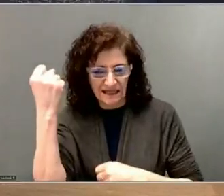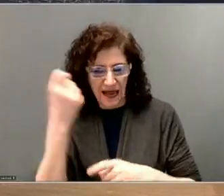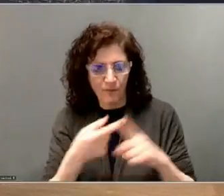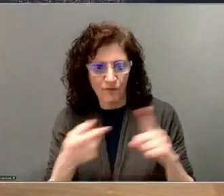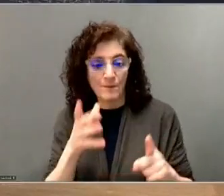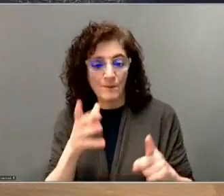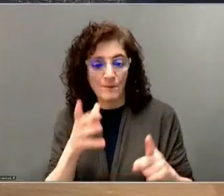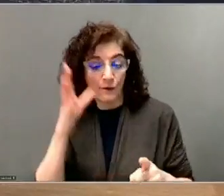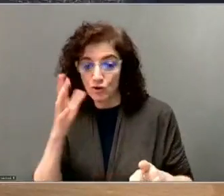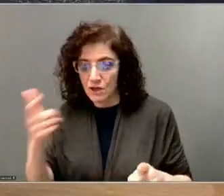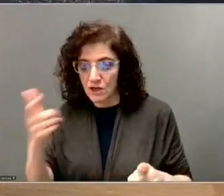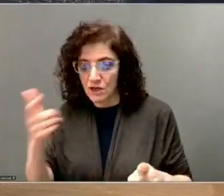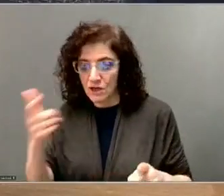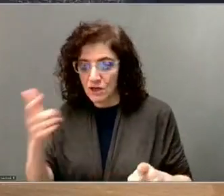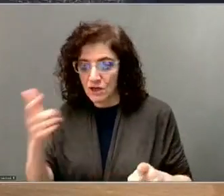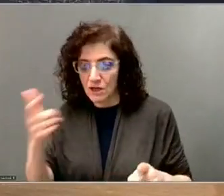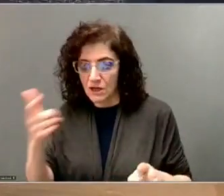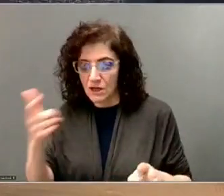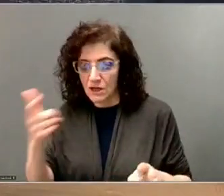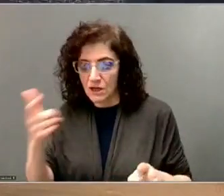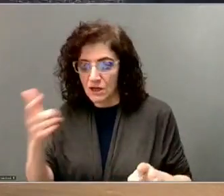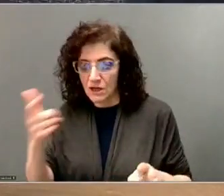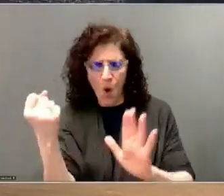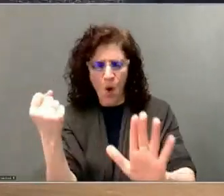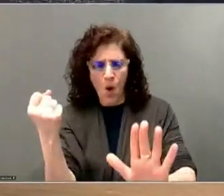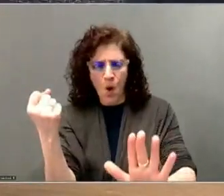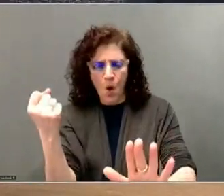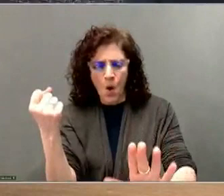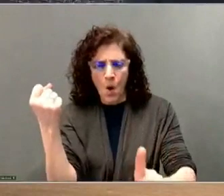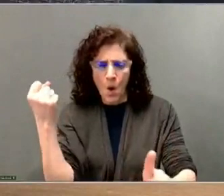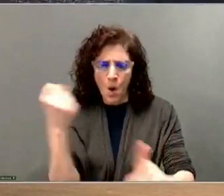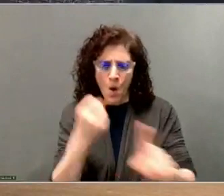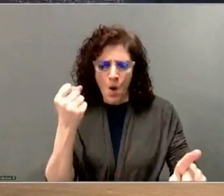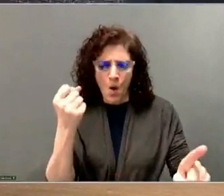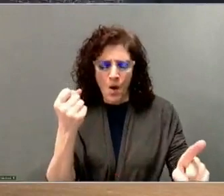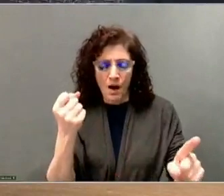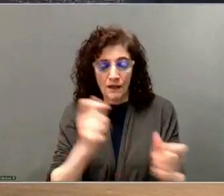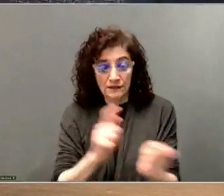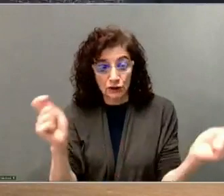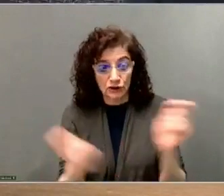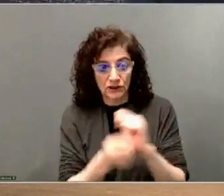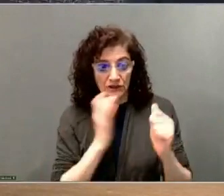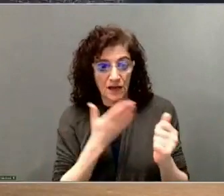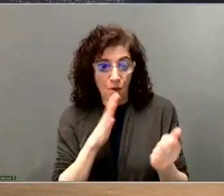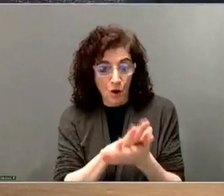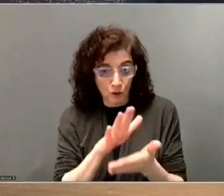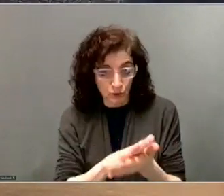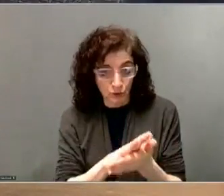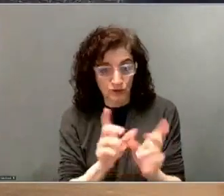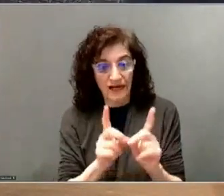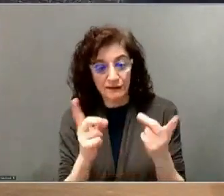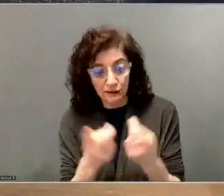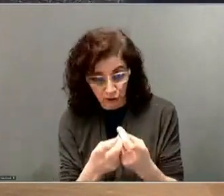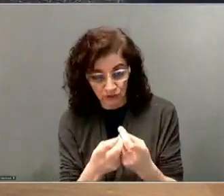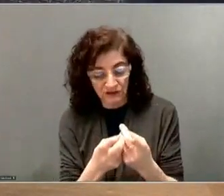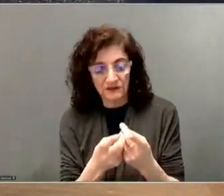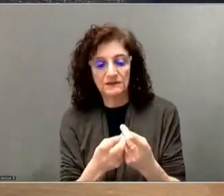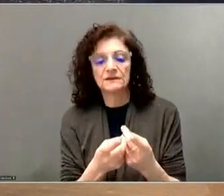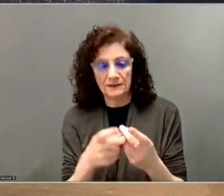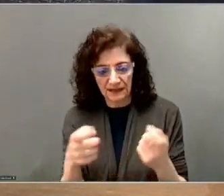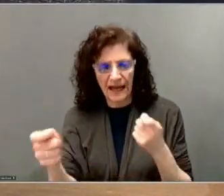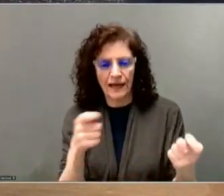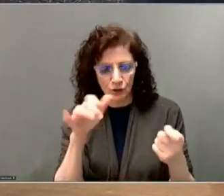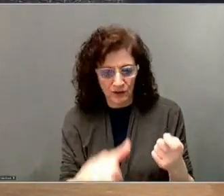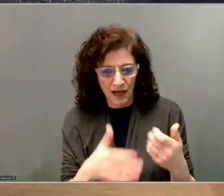school district and our school did things from that time on. And there are still students that I meet that will say to